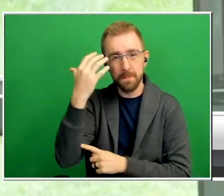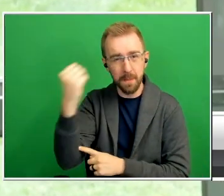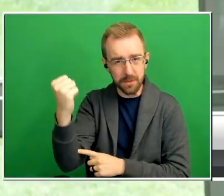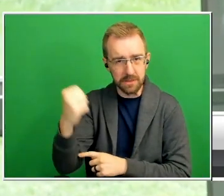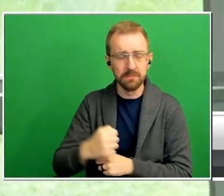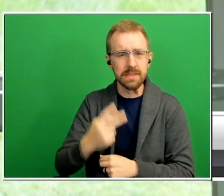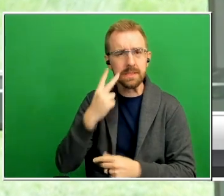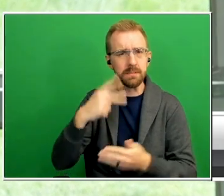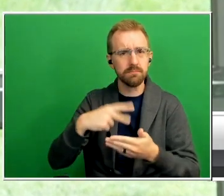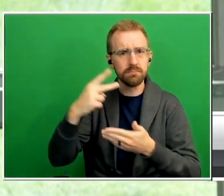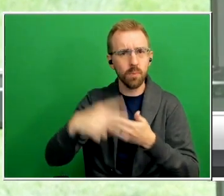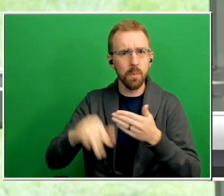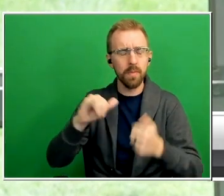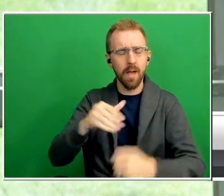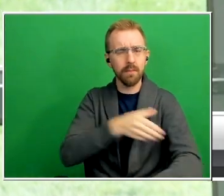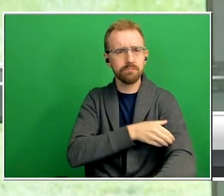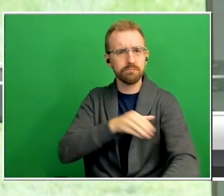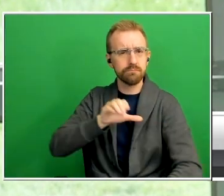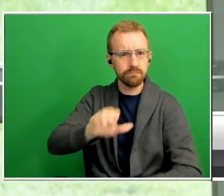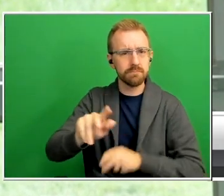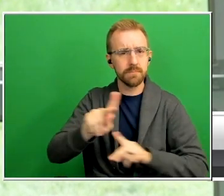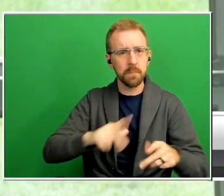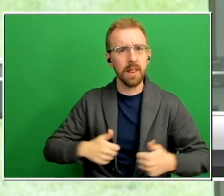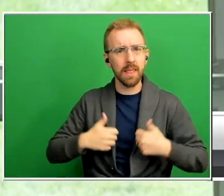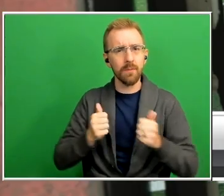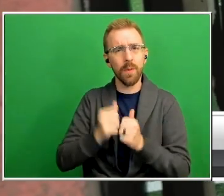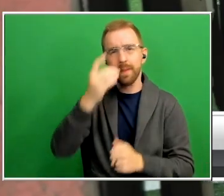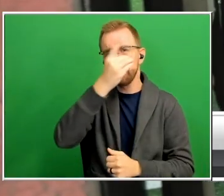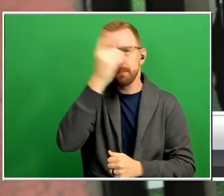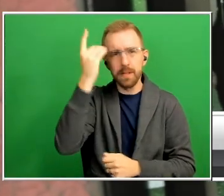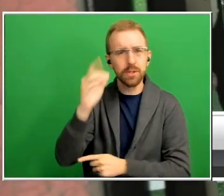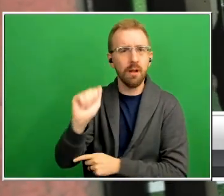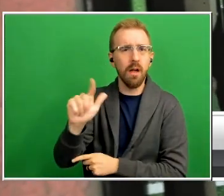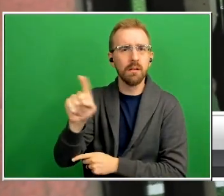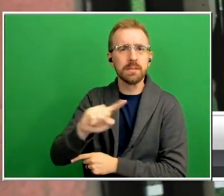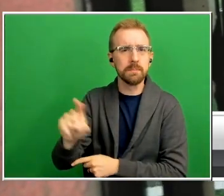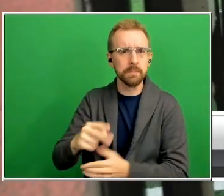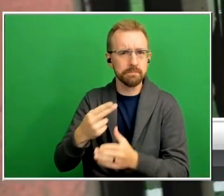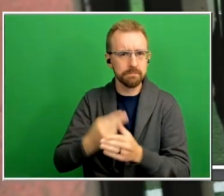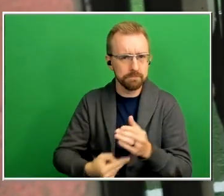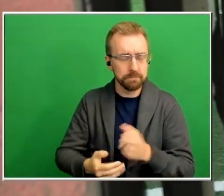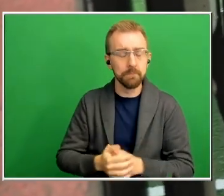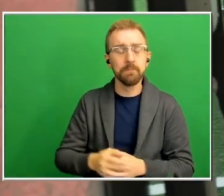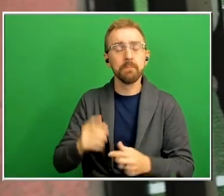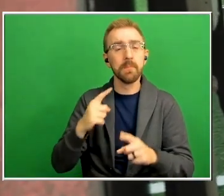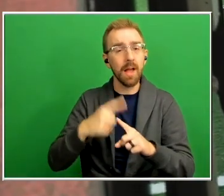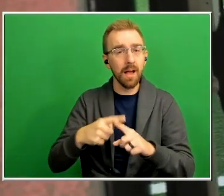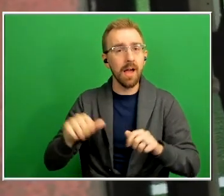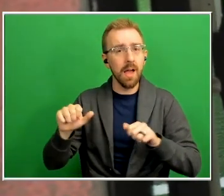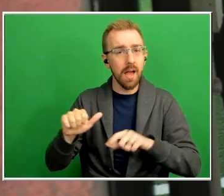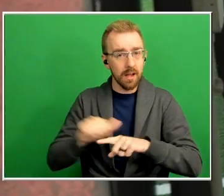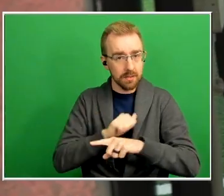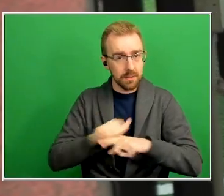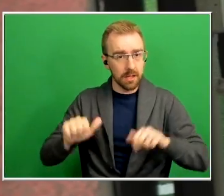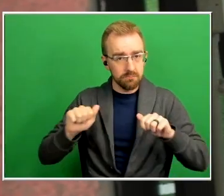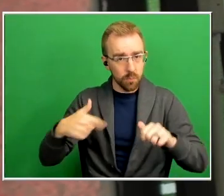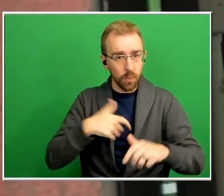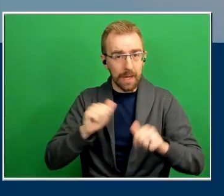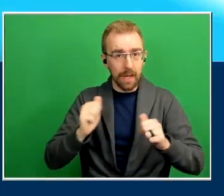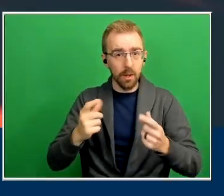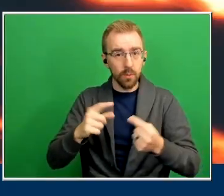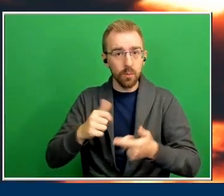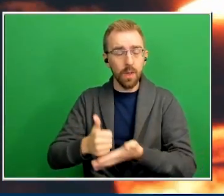empowering people living with dementia and Alzheimer's plus the exercises we all can do to help protect our brain health